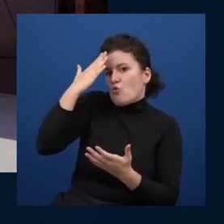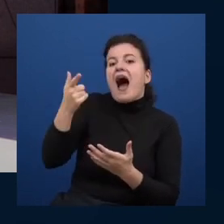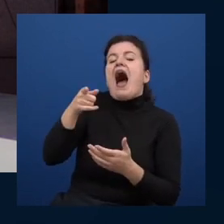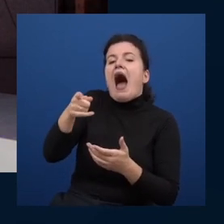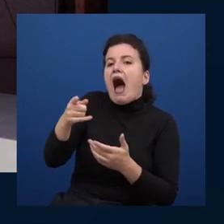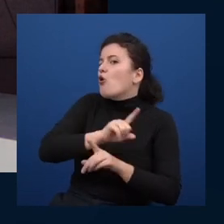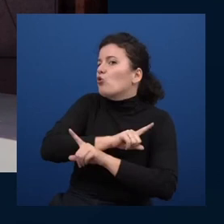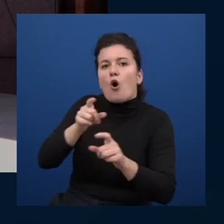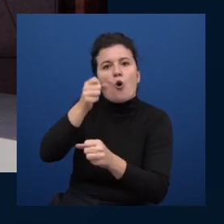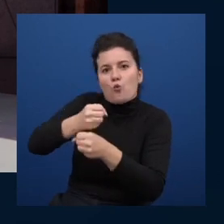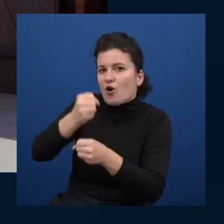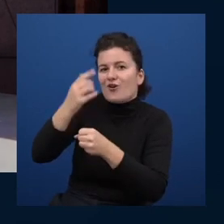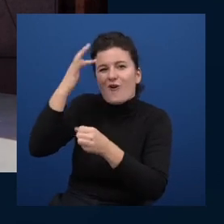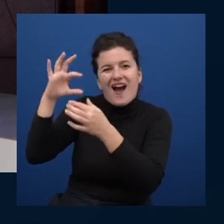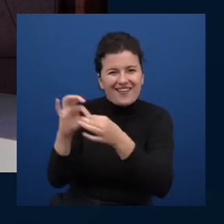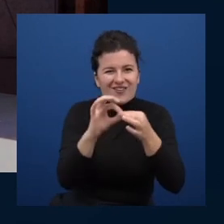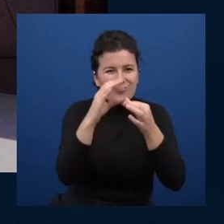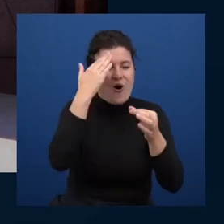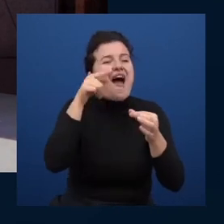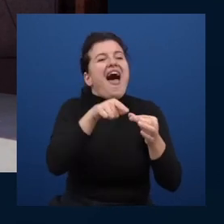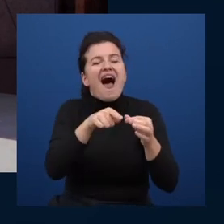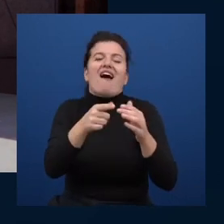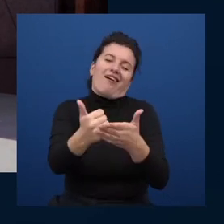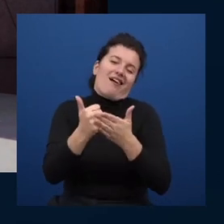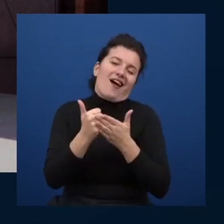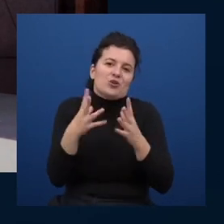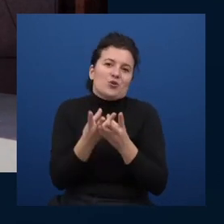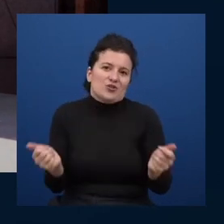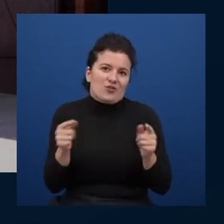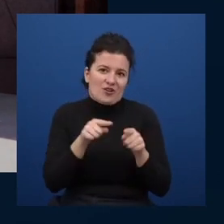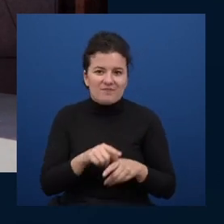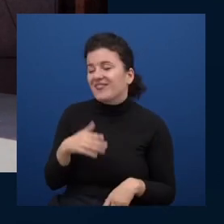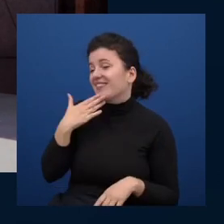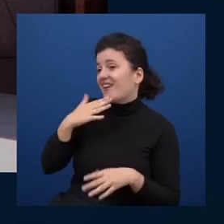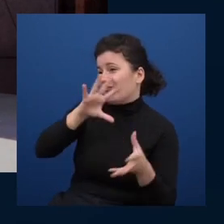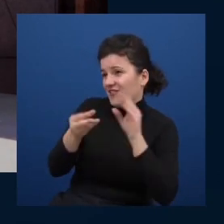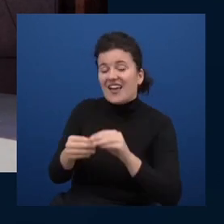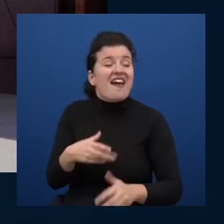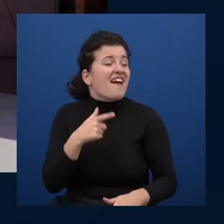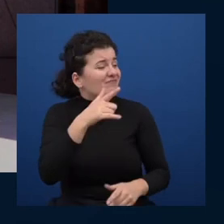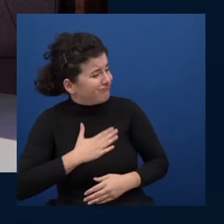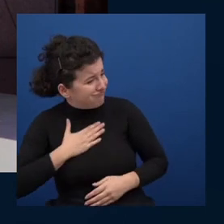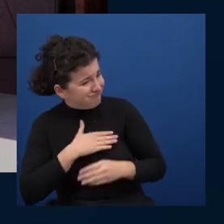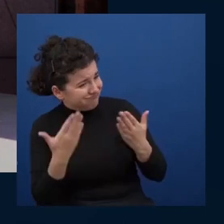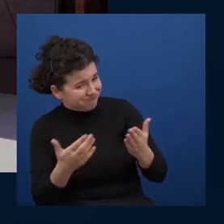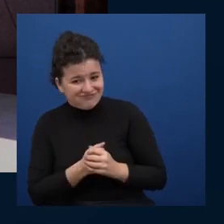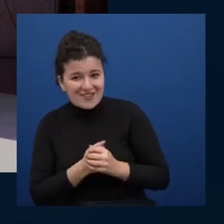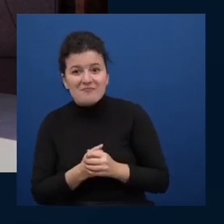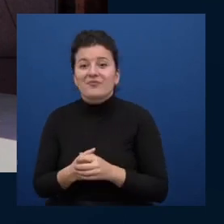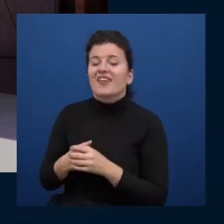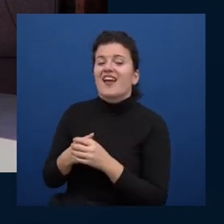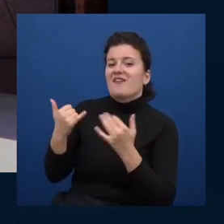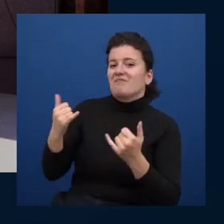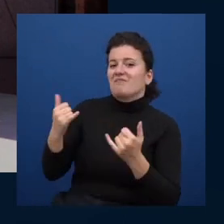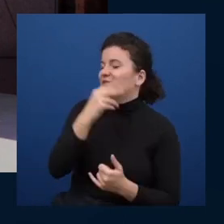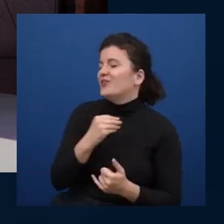thank you so much for this conversation oh i'm yeah oh that's absolutely my pleasure um this was this was wonderful like i couldn't